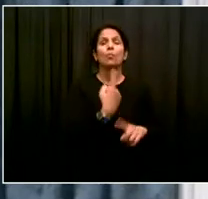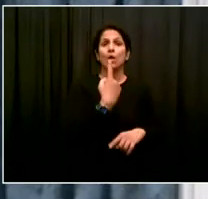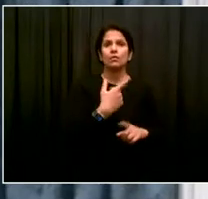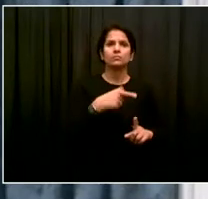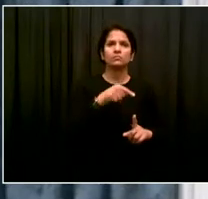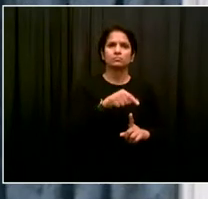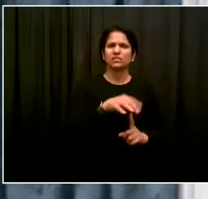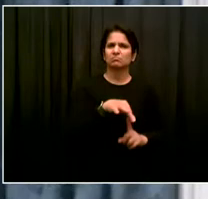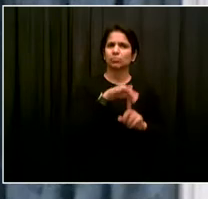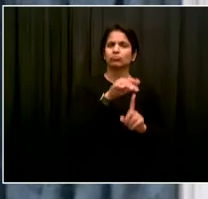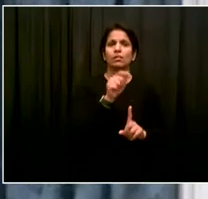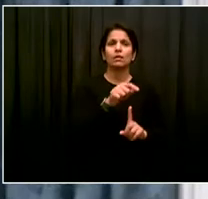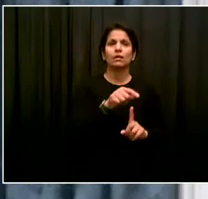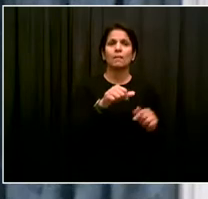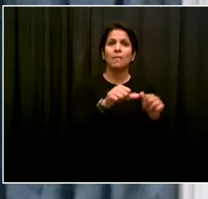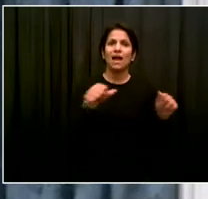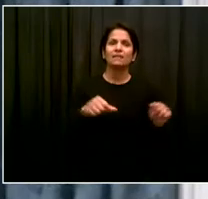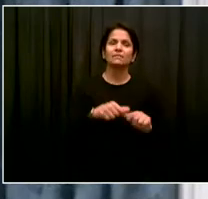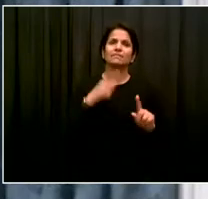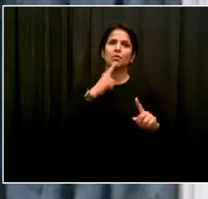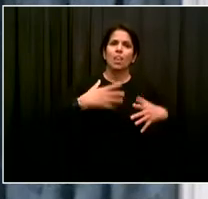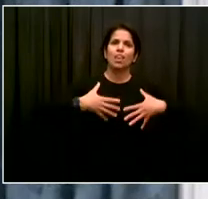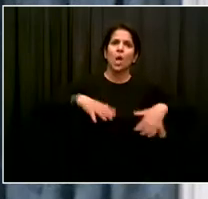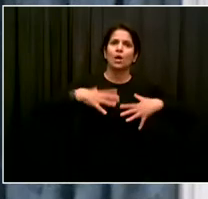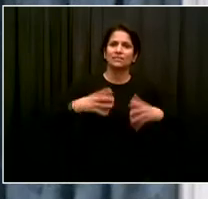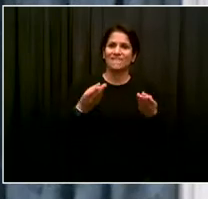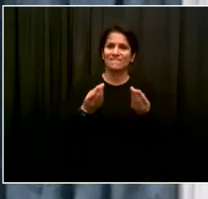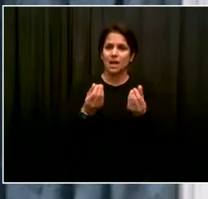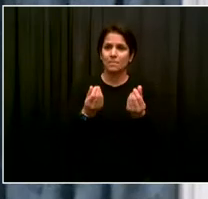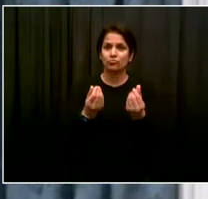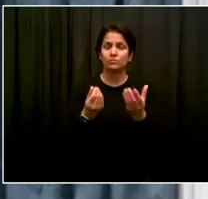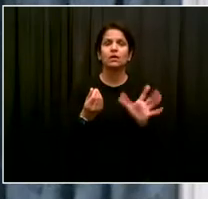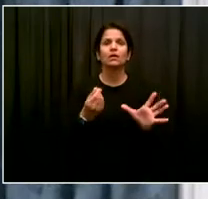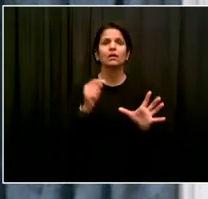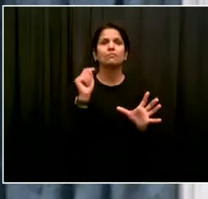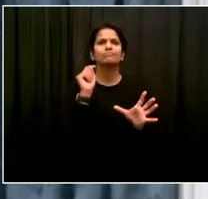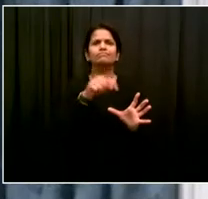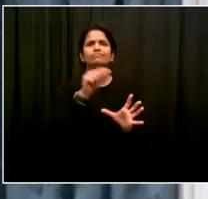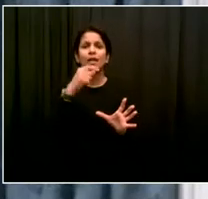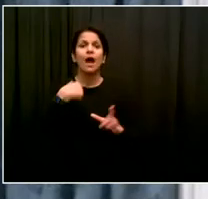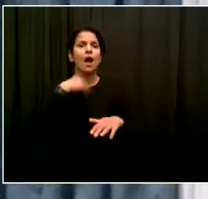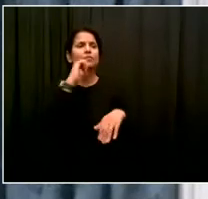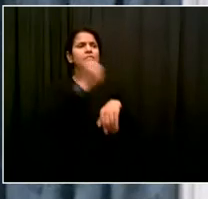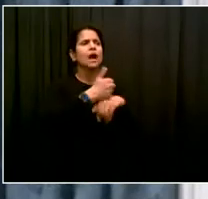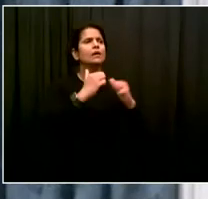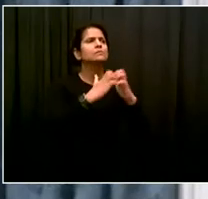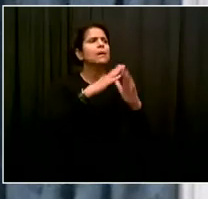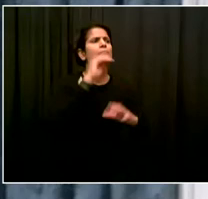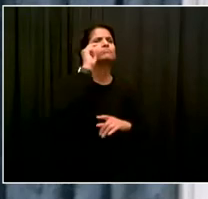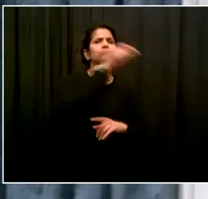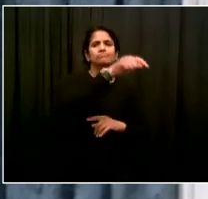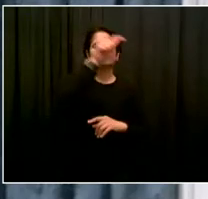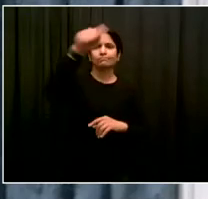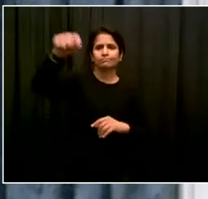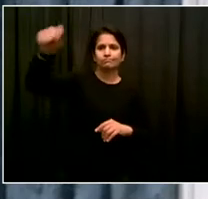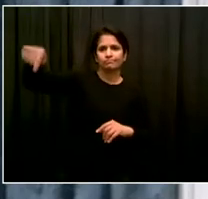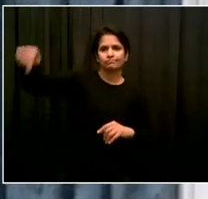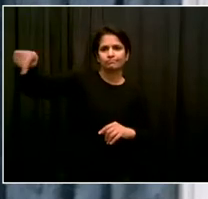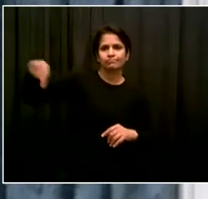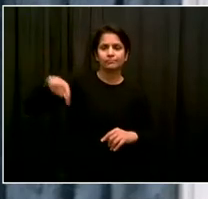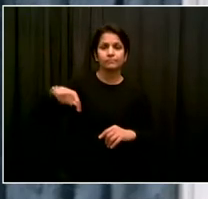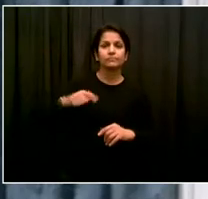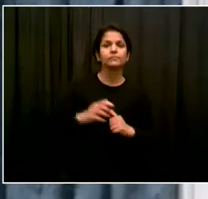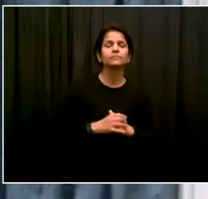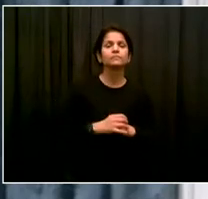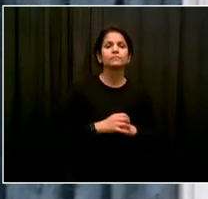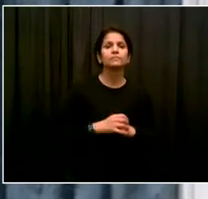that were, that have been closed since the pandemic, will resume this July starting to take material every week as we